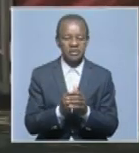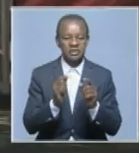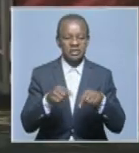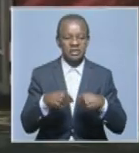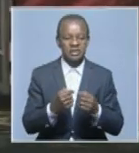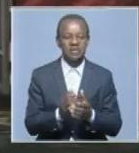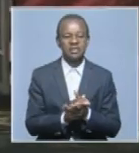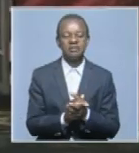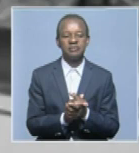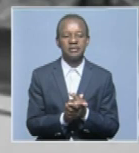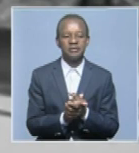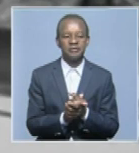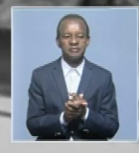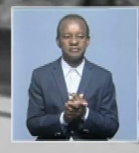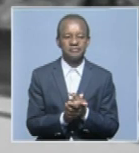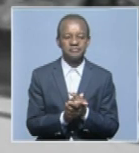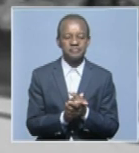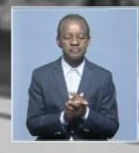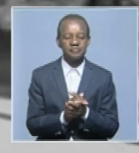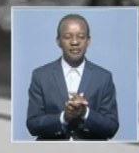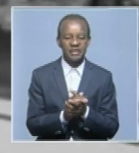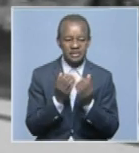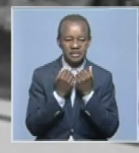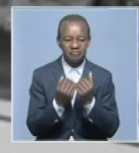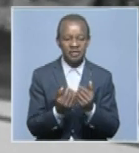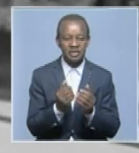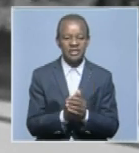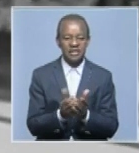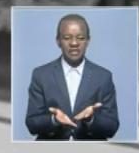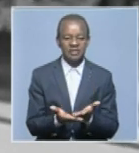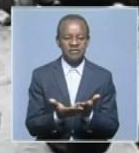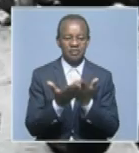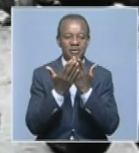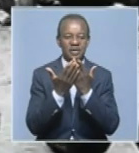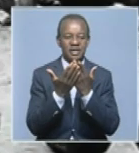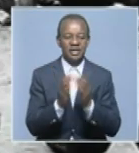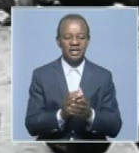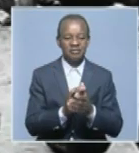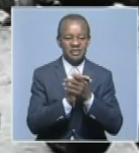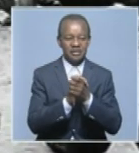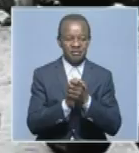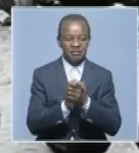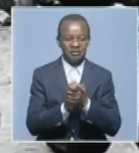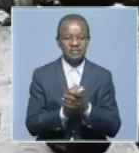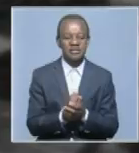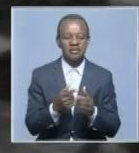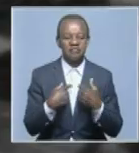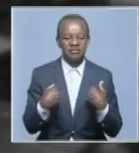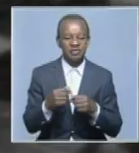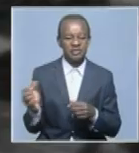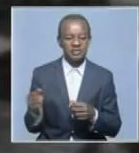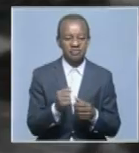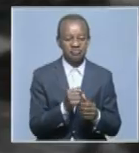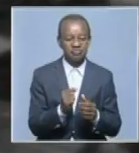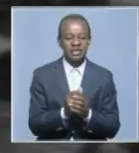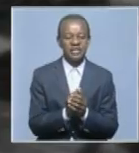attitudes and their personal understanding, so that that can make a difference between them